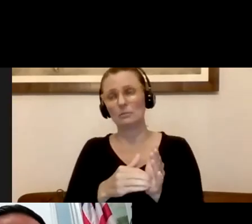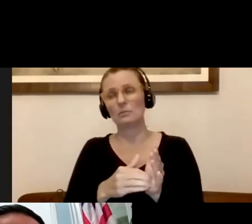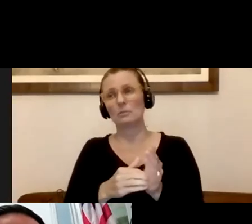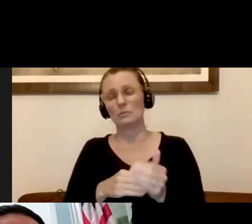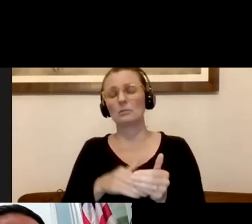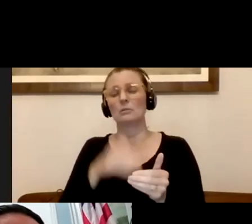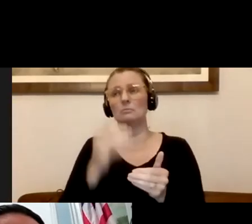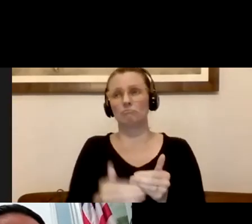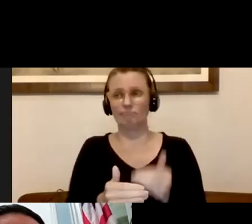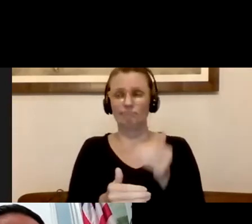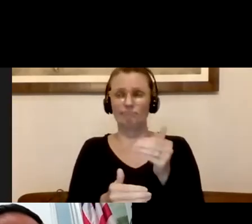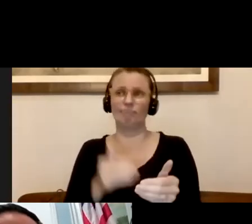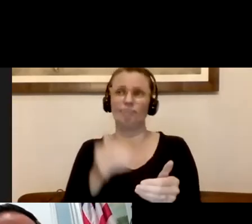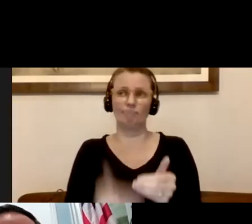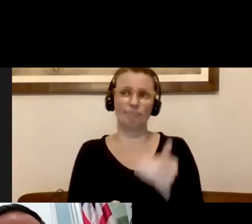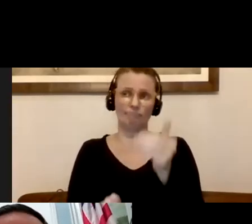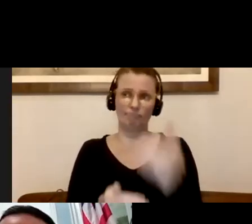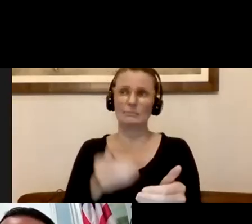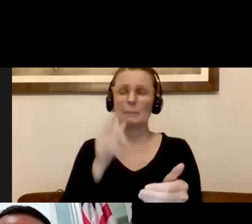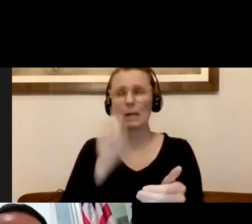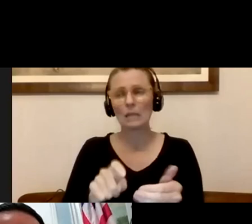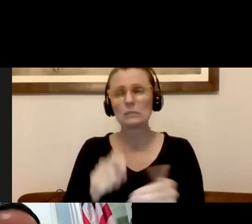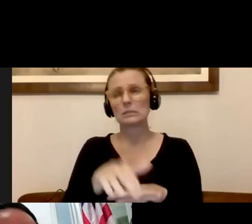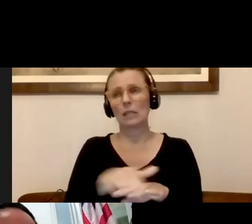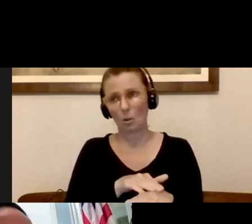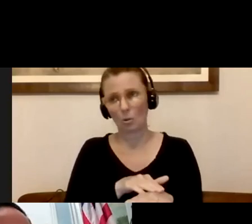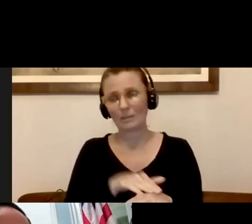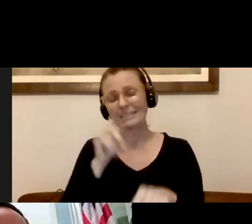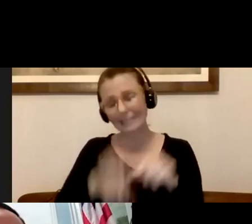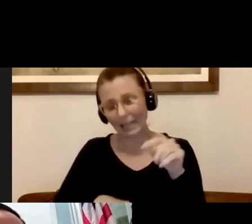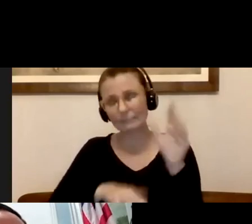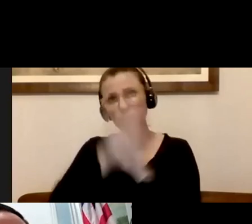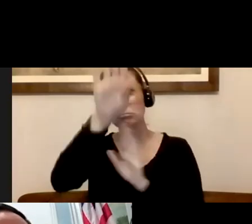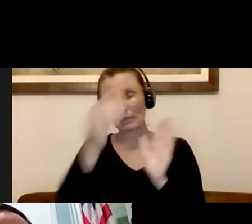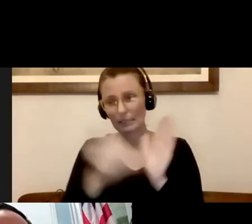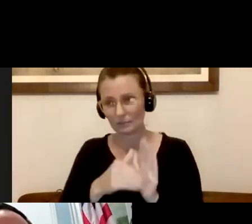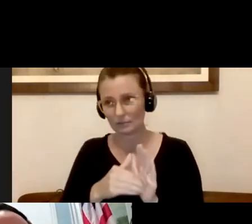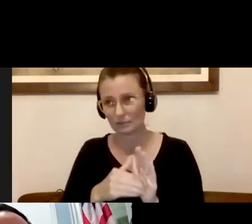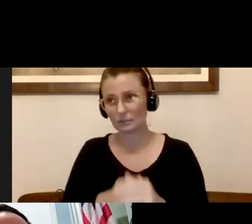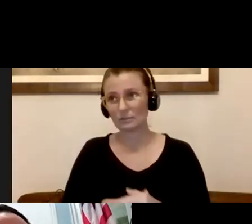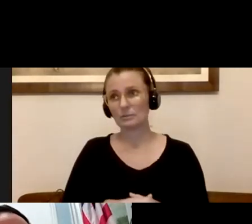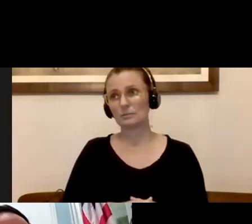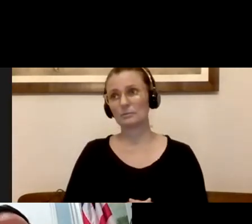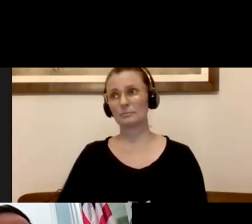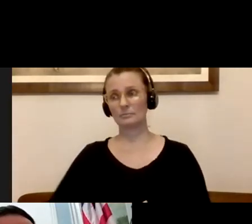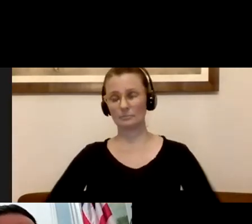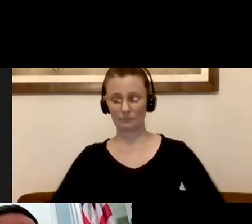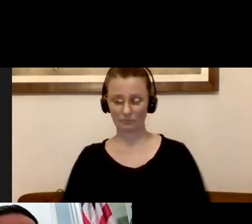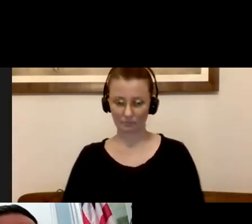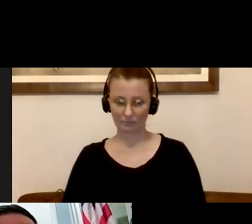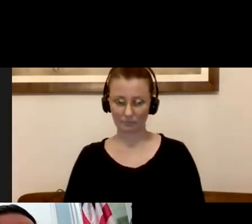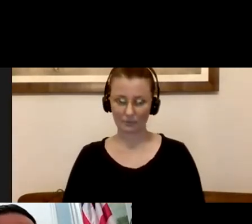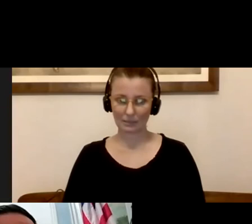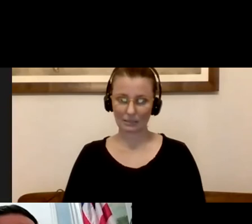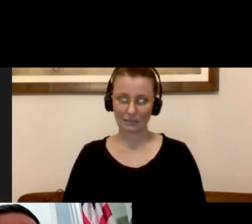cannot be worse than what we're going through now. So if the governor issues any type of order or line for certain industries that we believe,